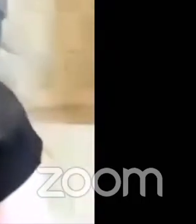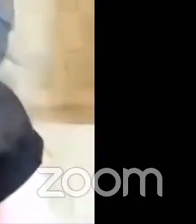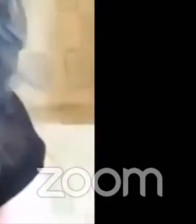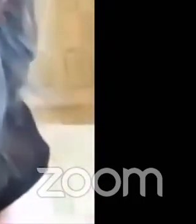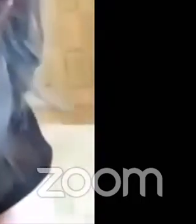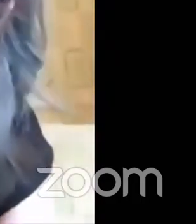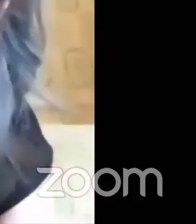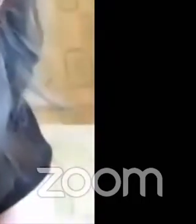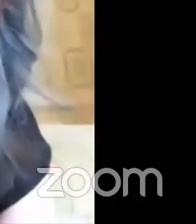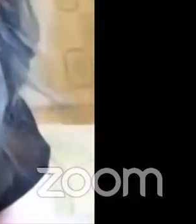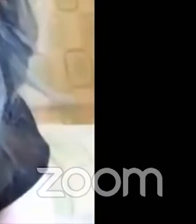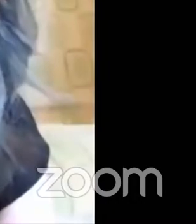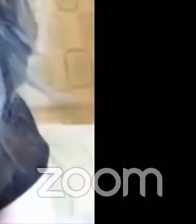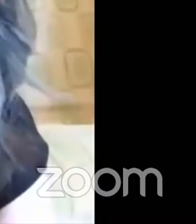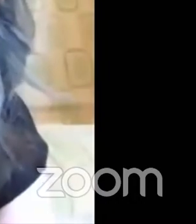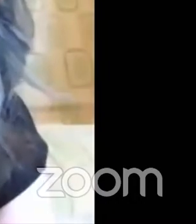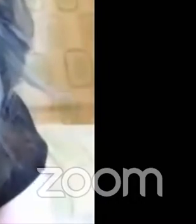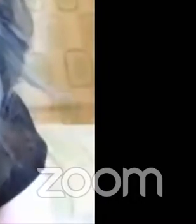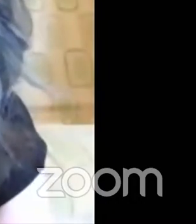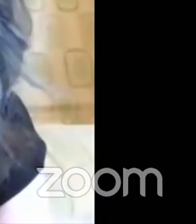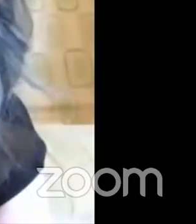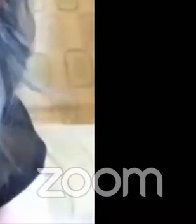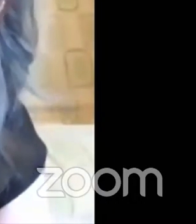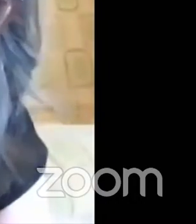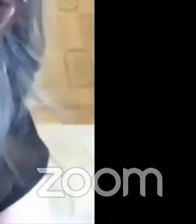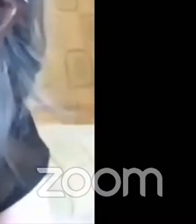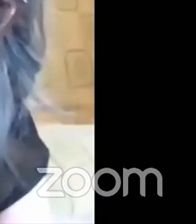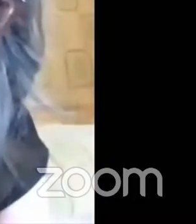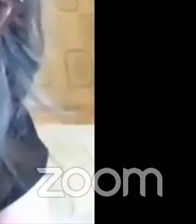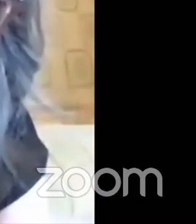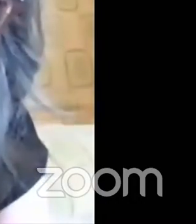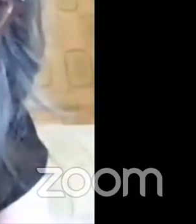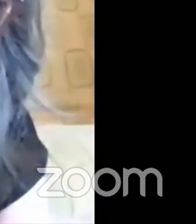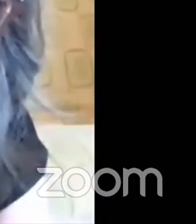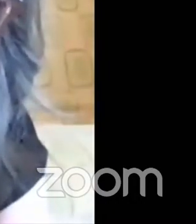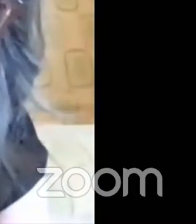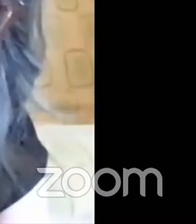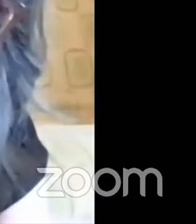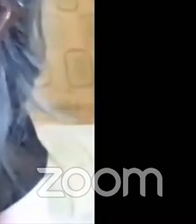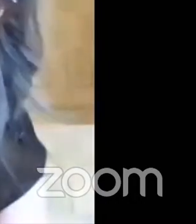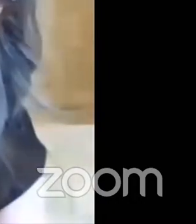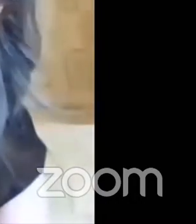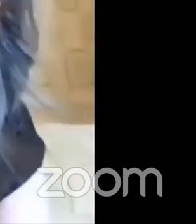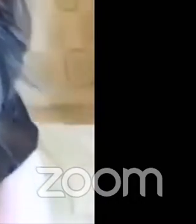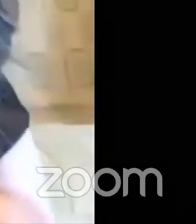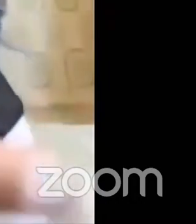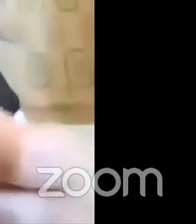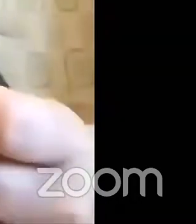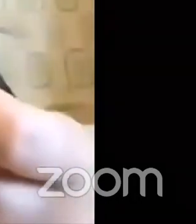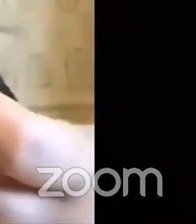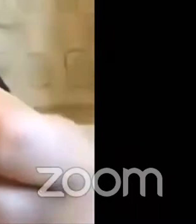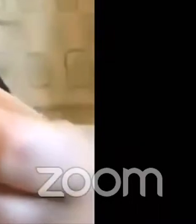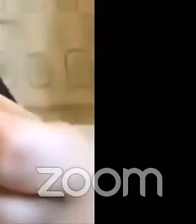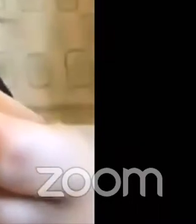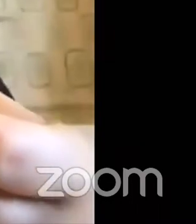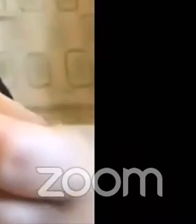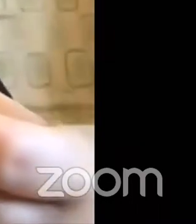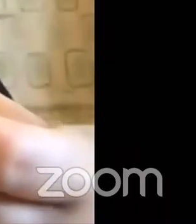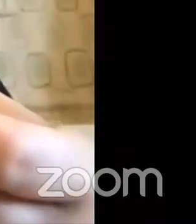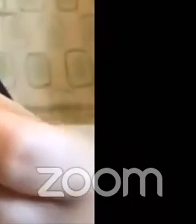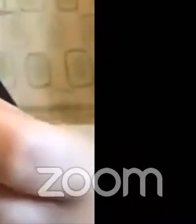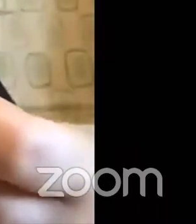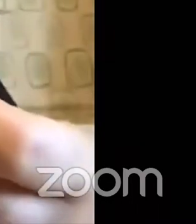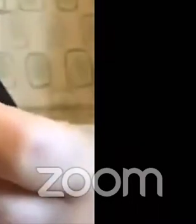i'm gonna take a spoon or a fork and just try to break them up a little make them into